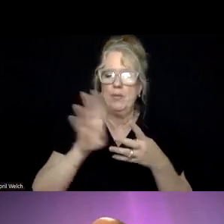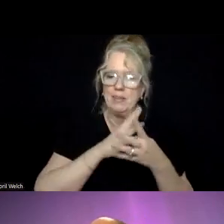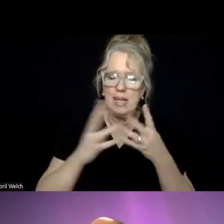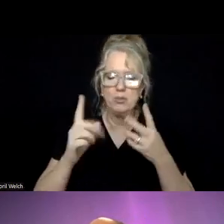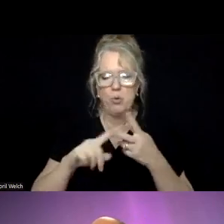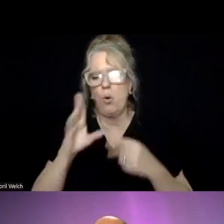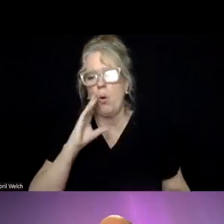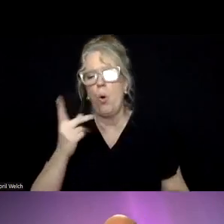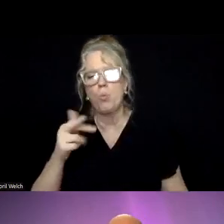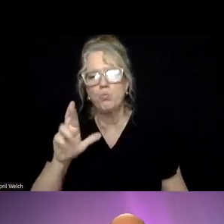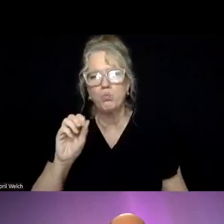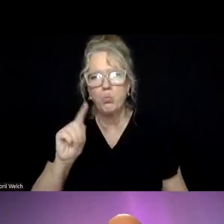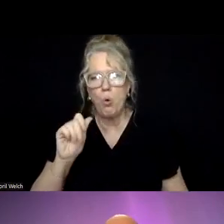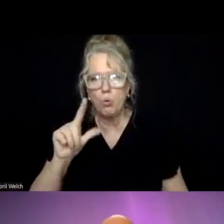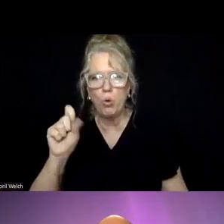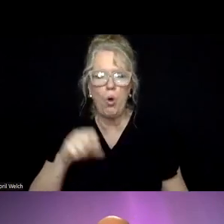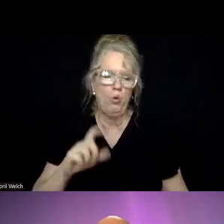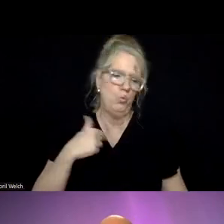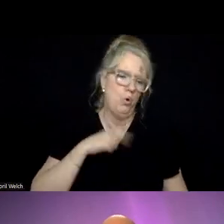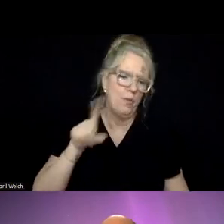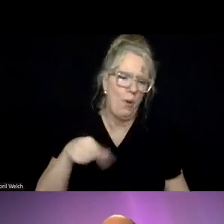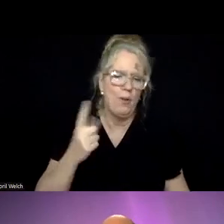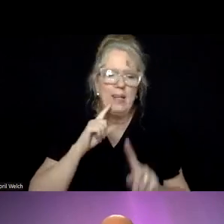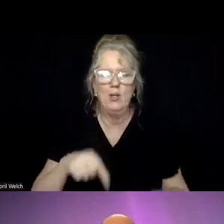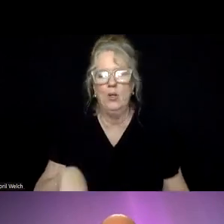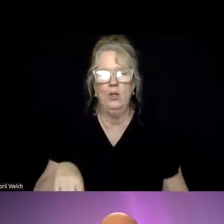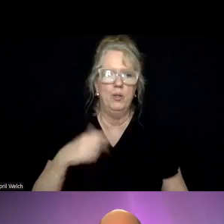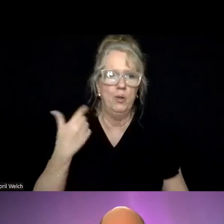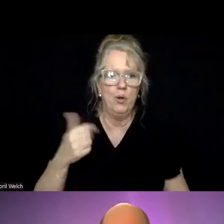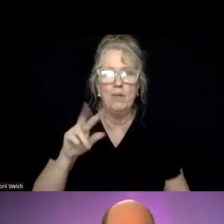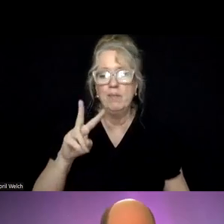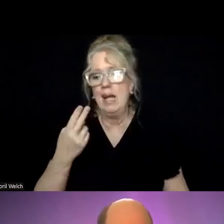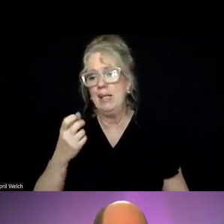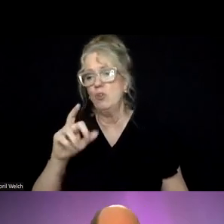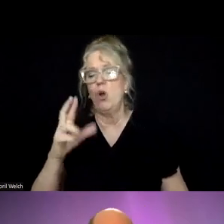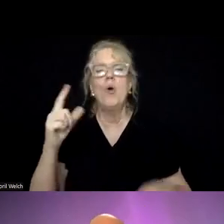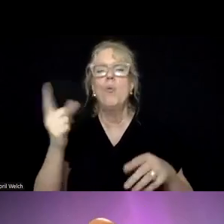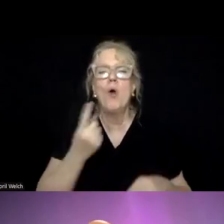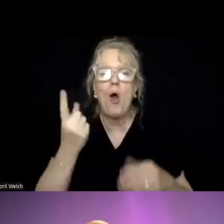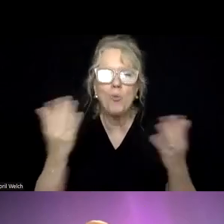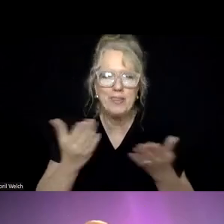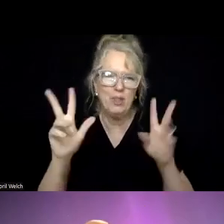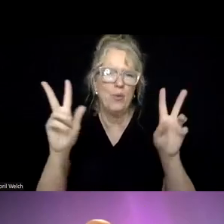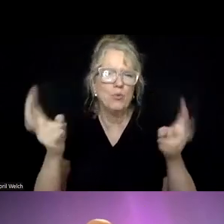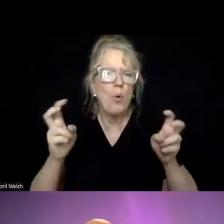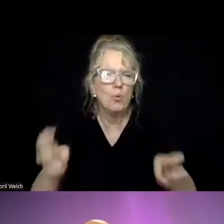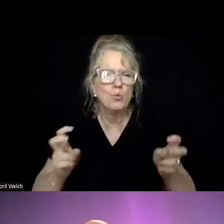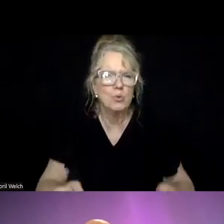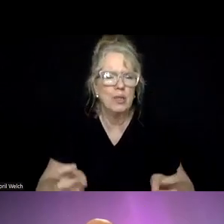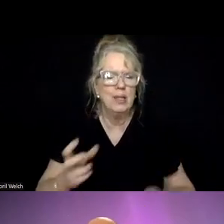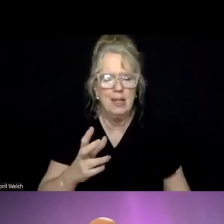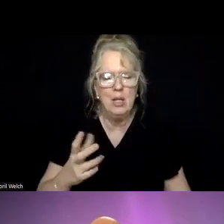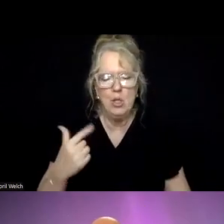protocols at times, we're the only answer, or BHR, we're always here. So we,